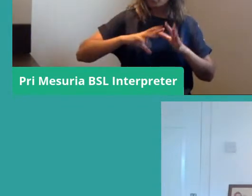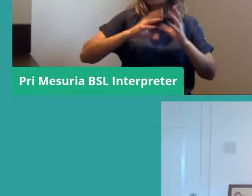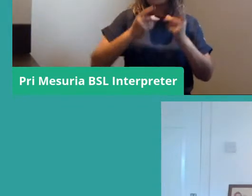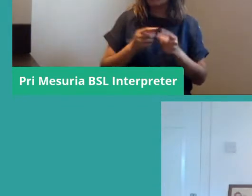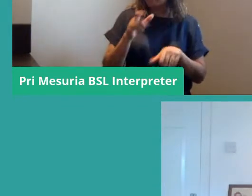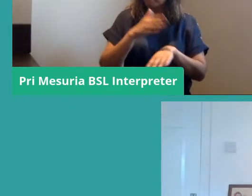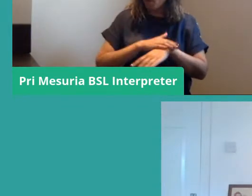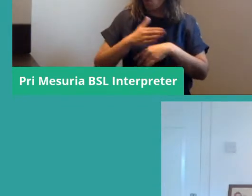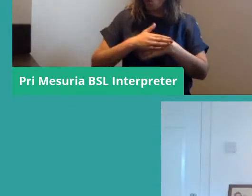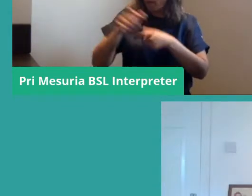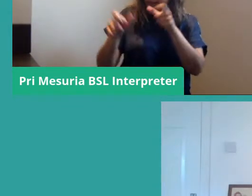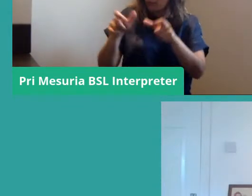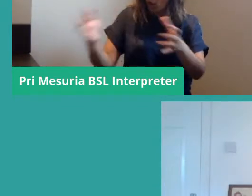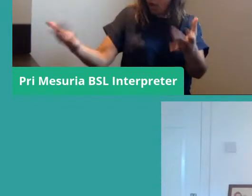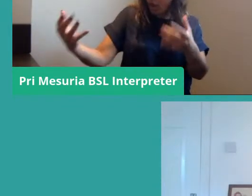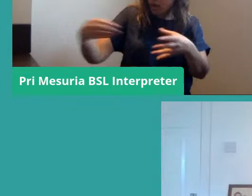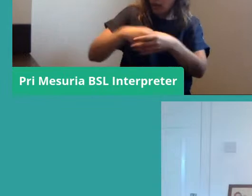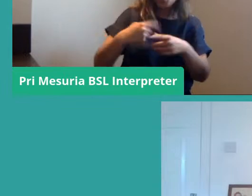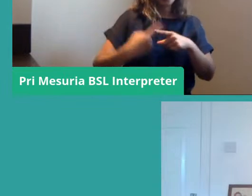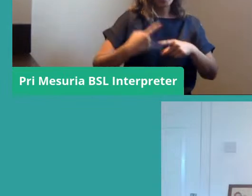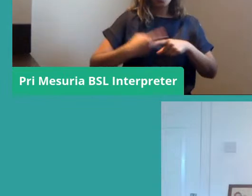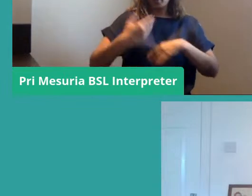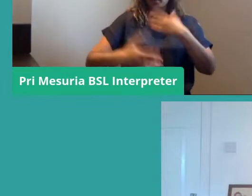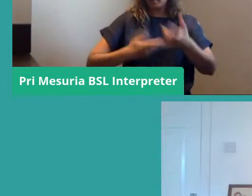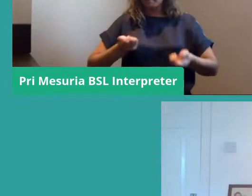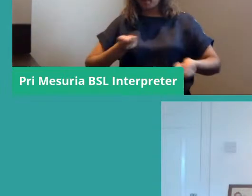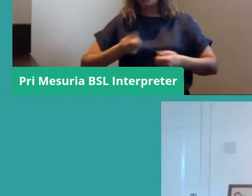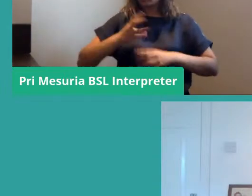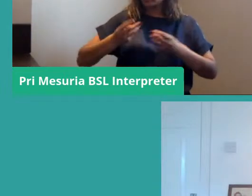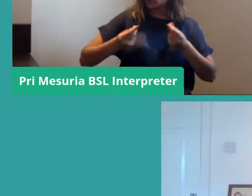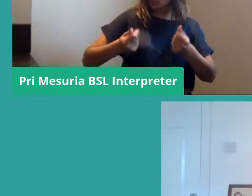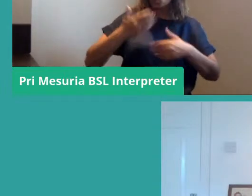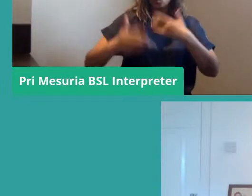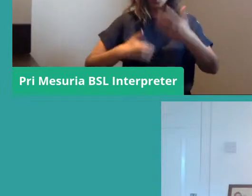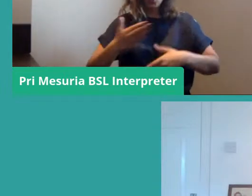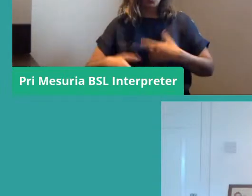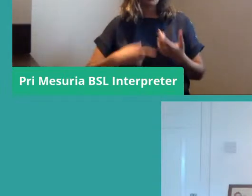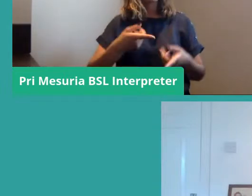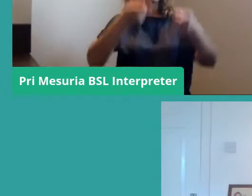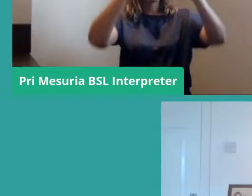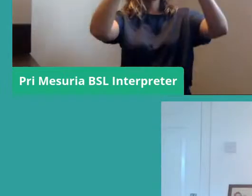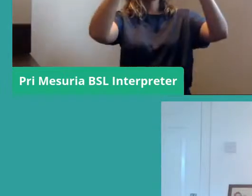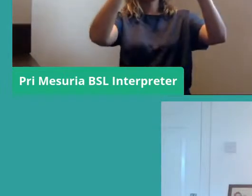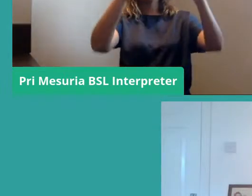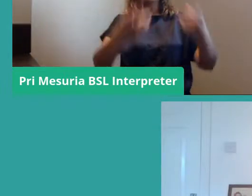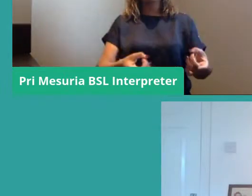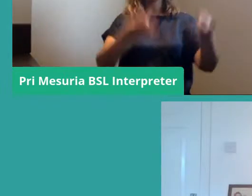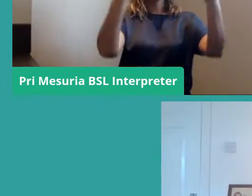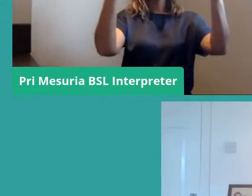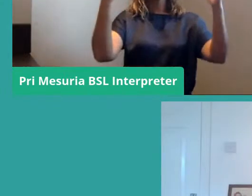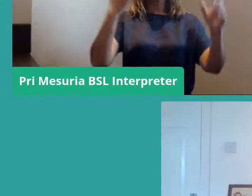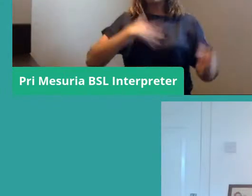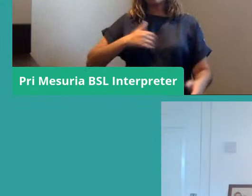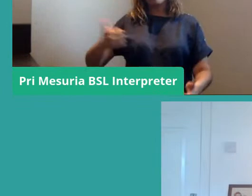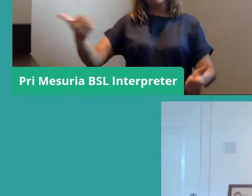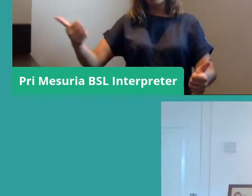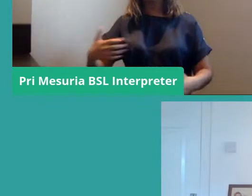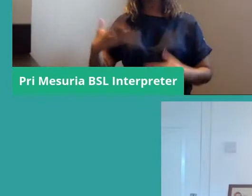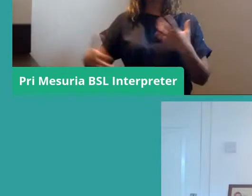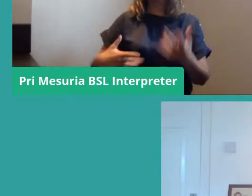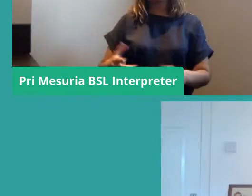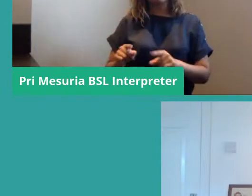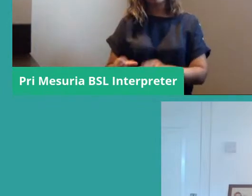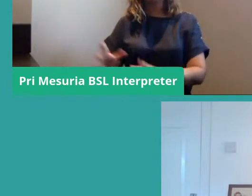people you have on strike the quicker your management is going to cave in negotiations so it's really about you know methods that will